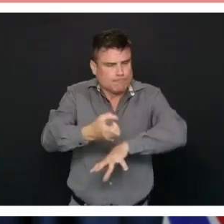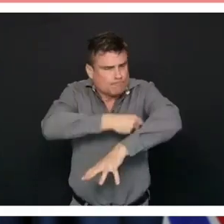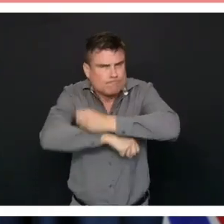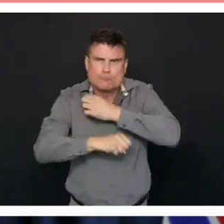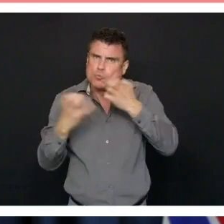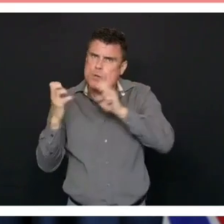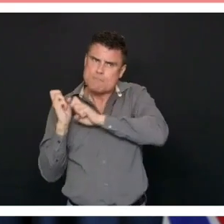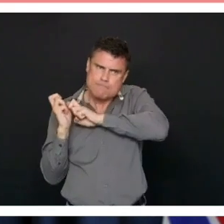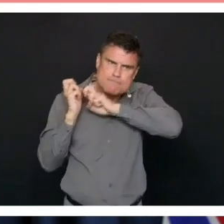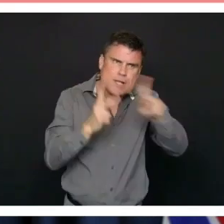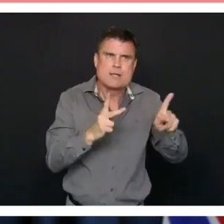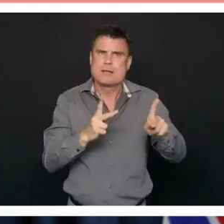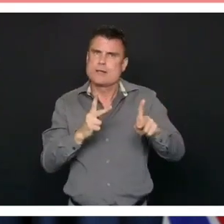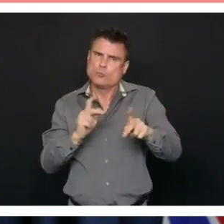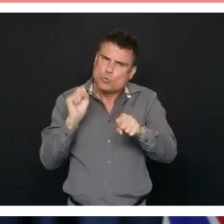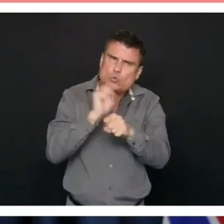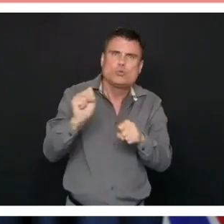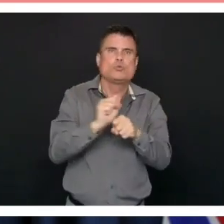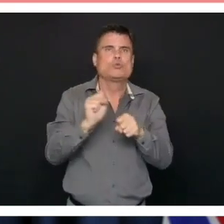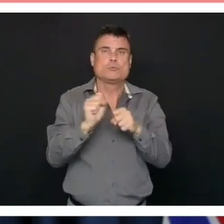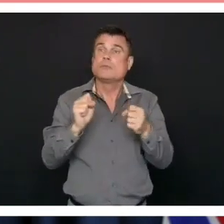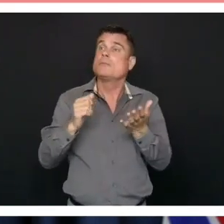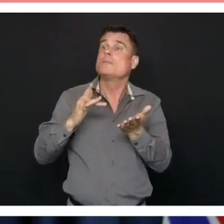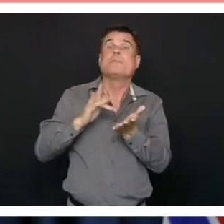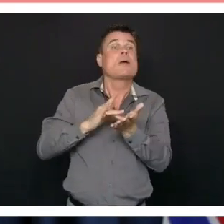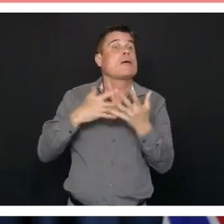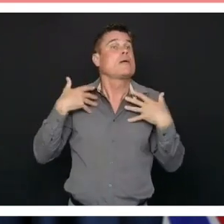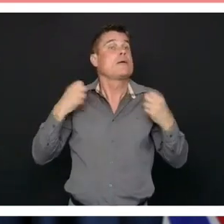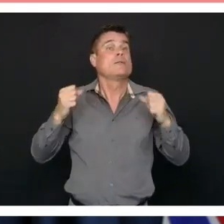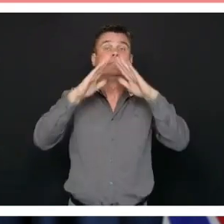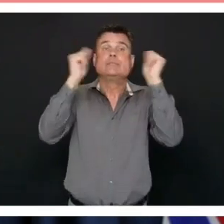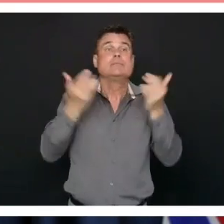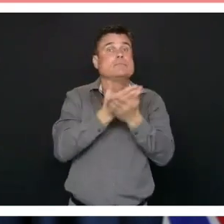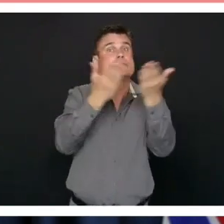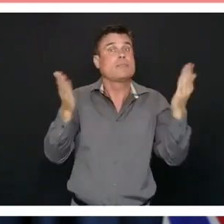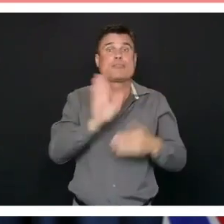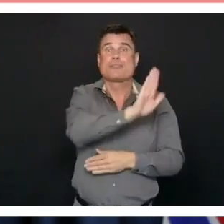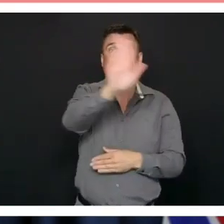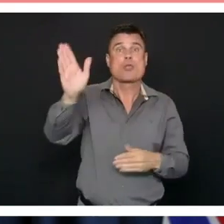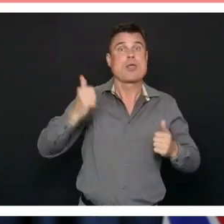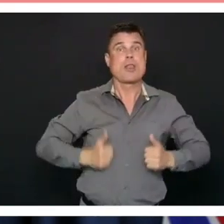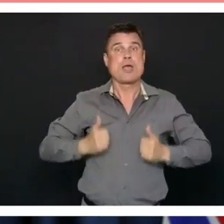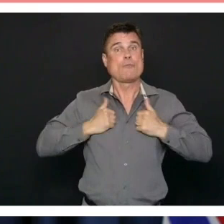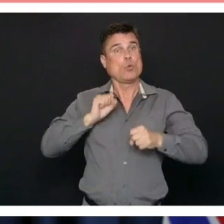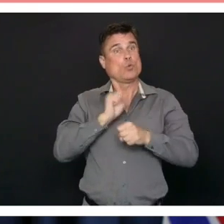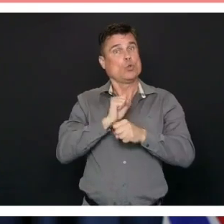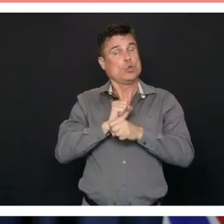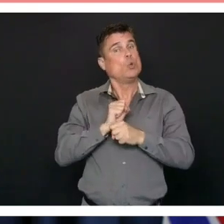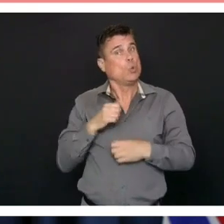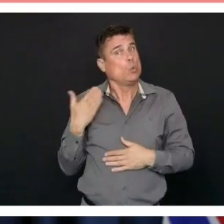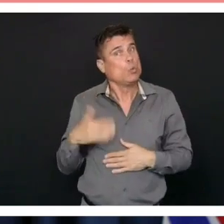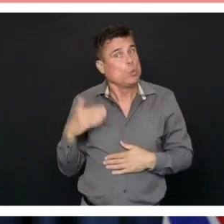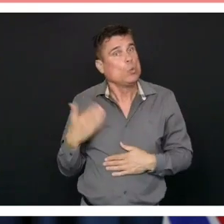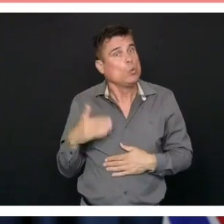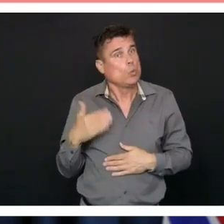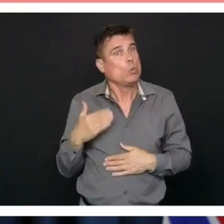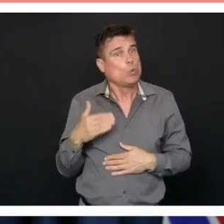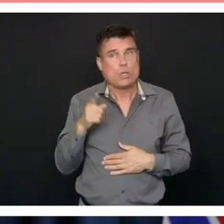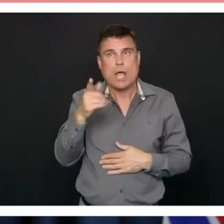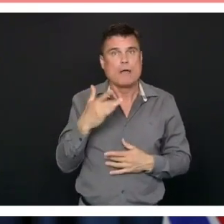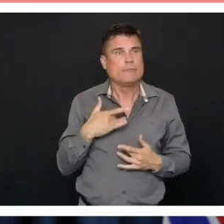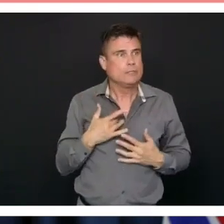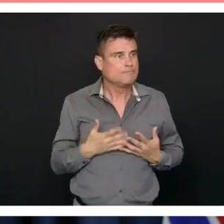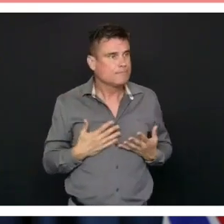that we've faced in our health care system so we need to be all in on it and I know that our staff who have been